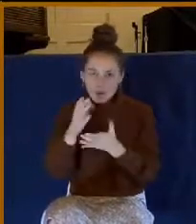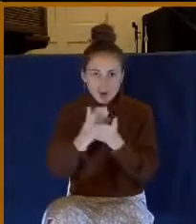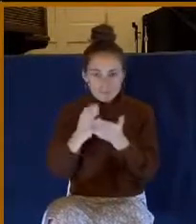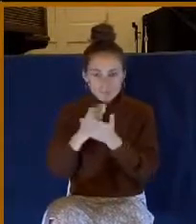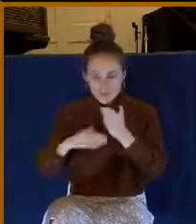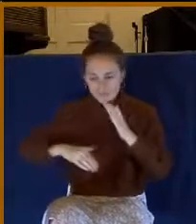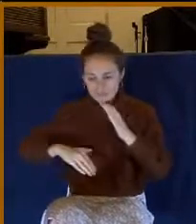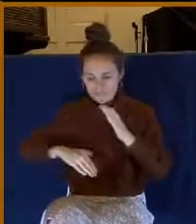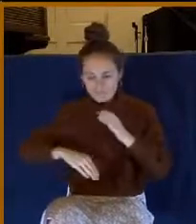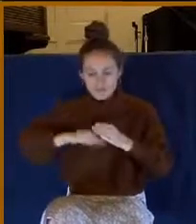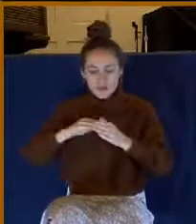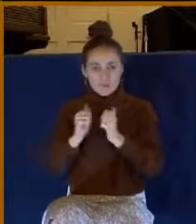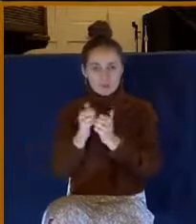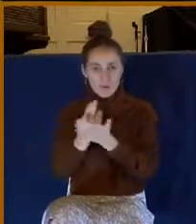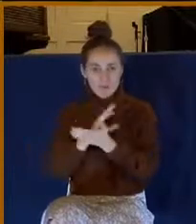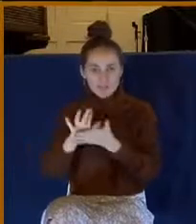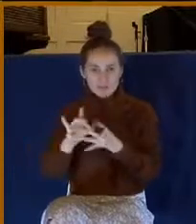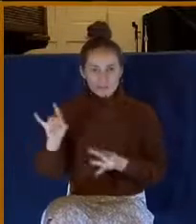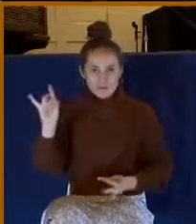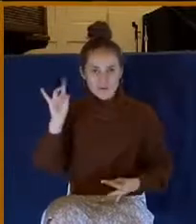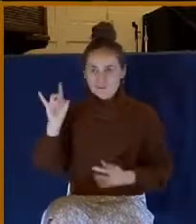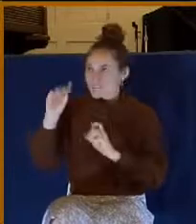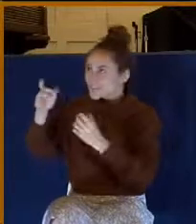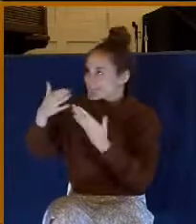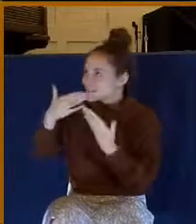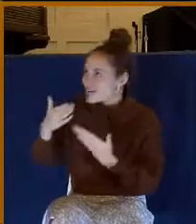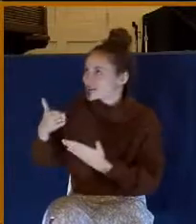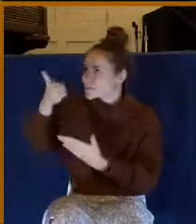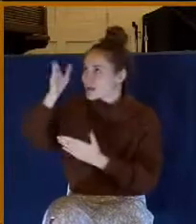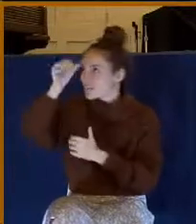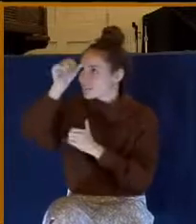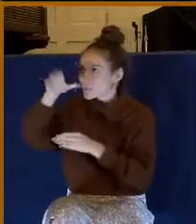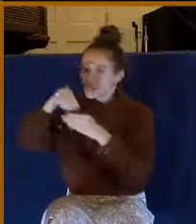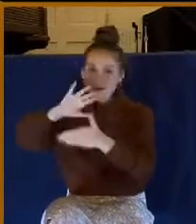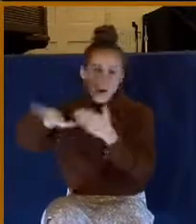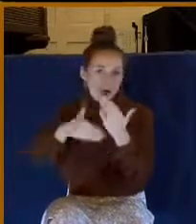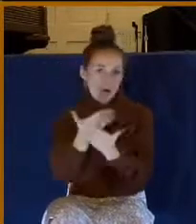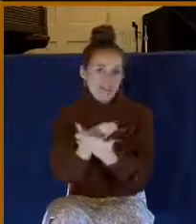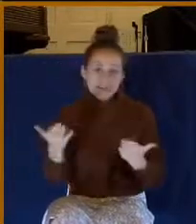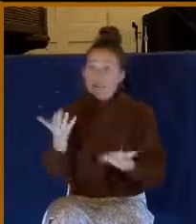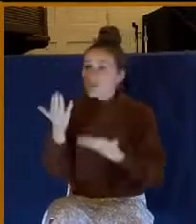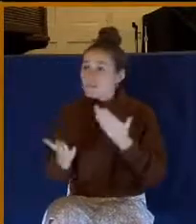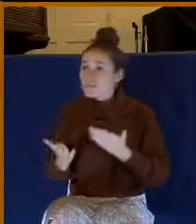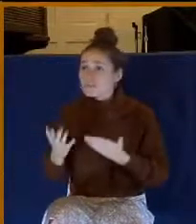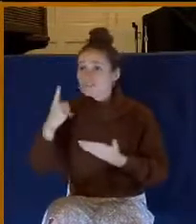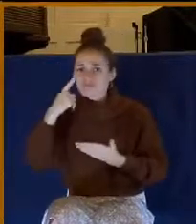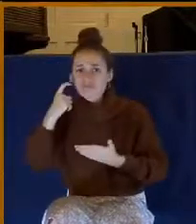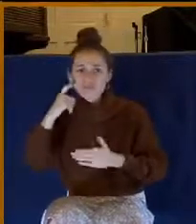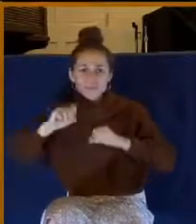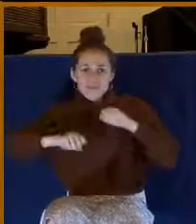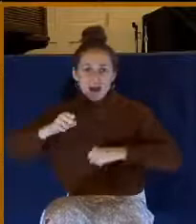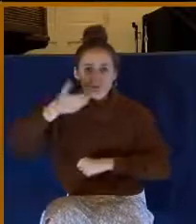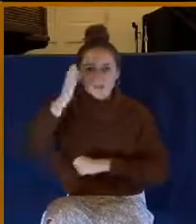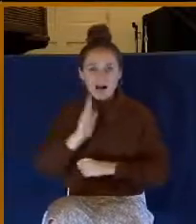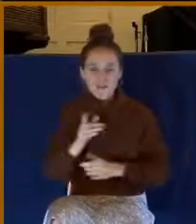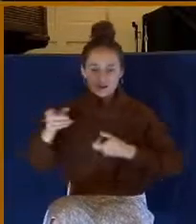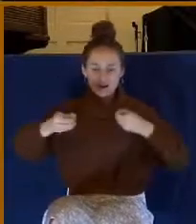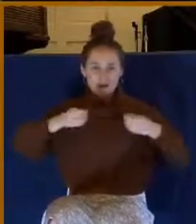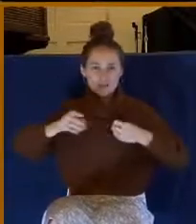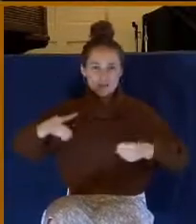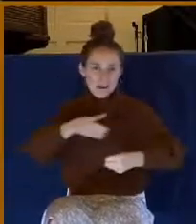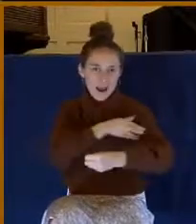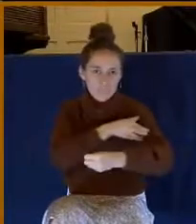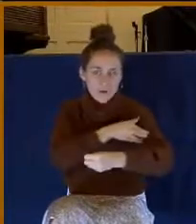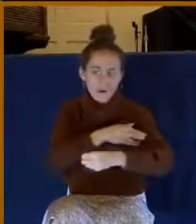thanks to God the Father in all things, the Bible says. Or maybe we doubt, we doubt God's sovereign power. Maybe the reason you're struggling with thanksgiving